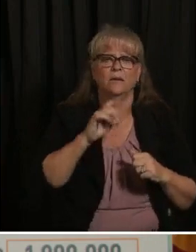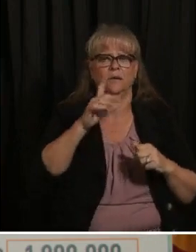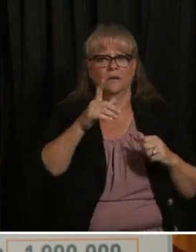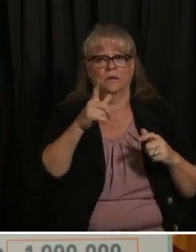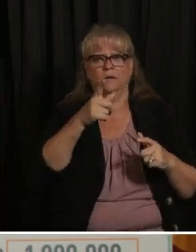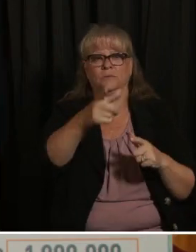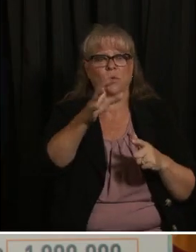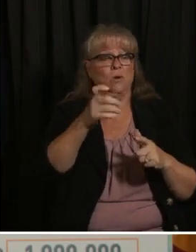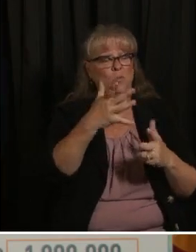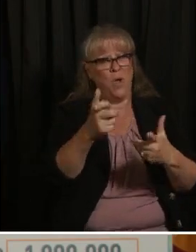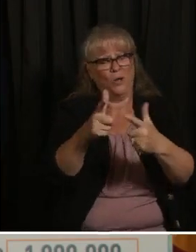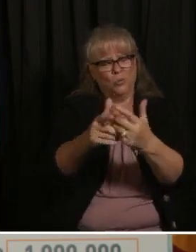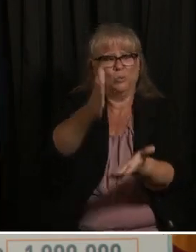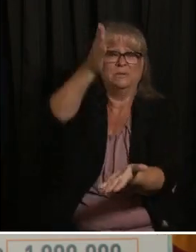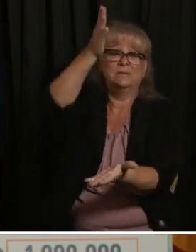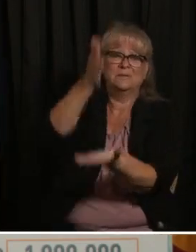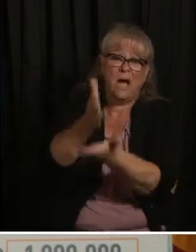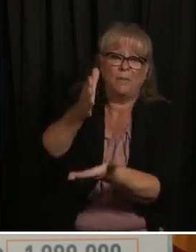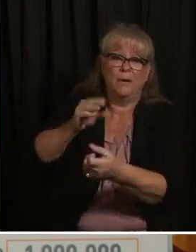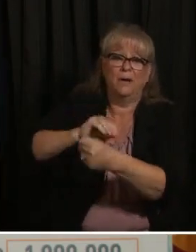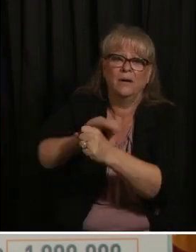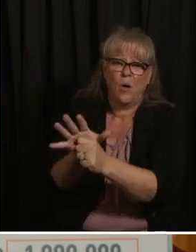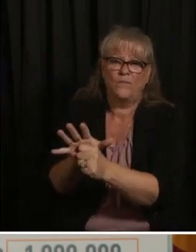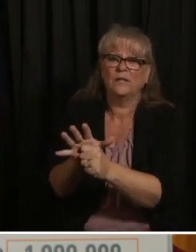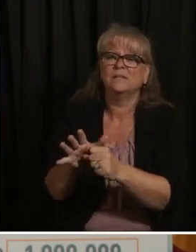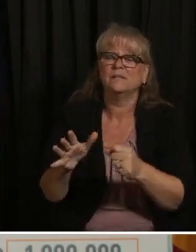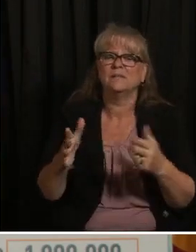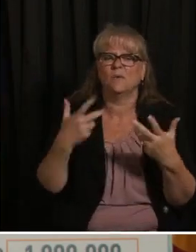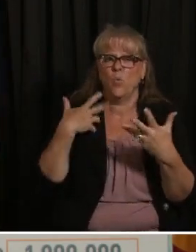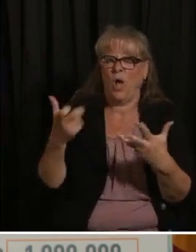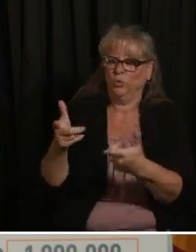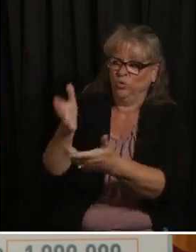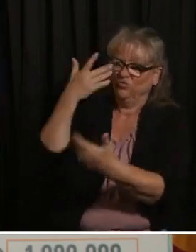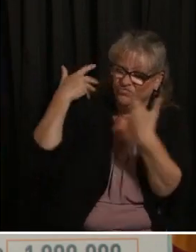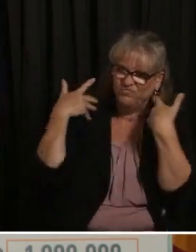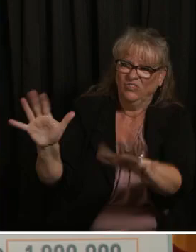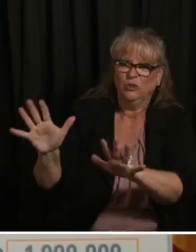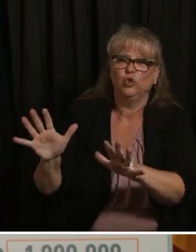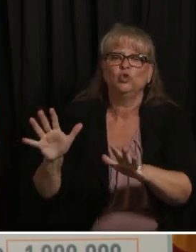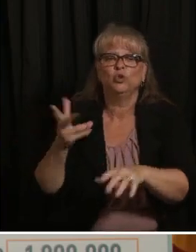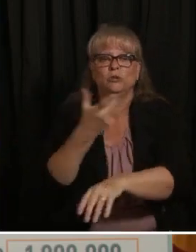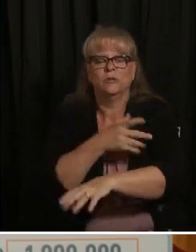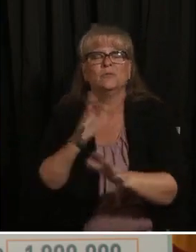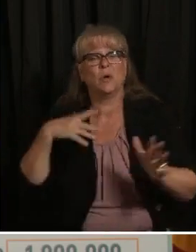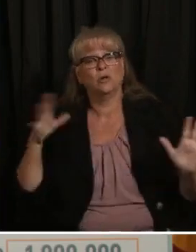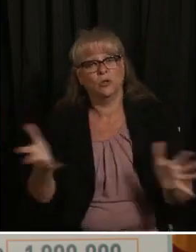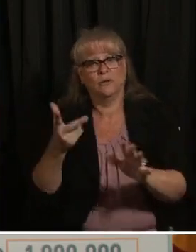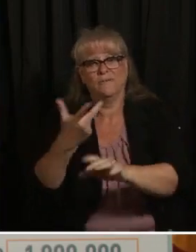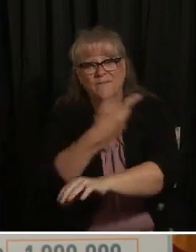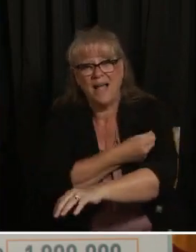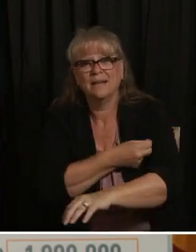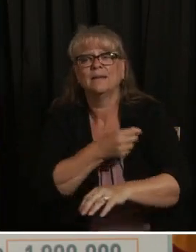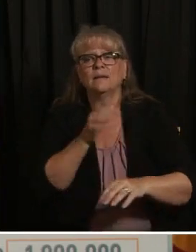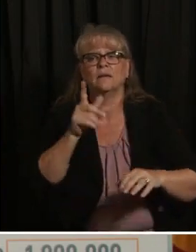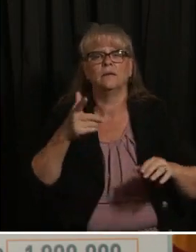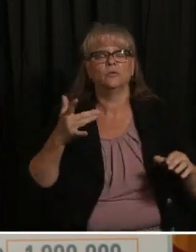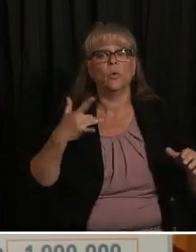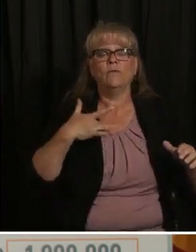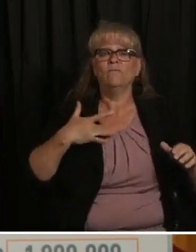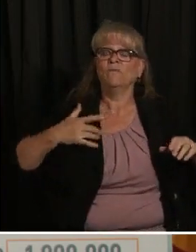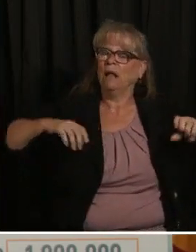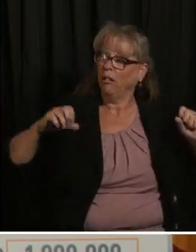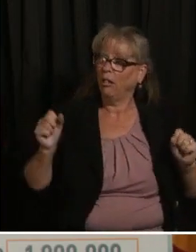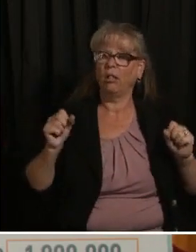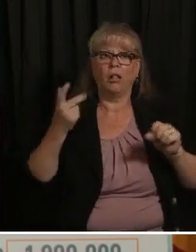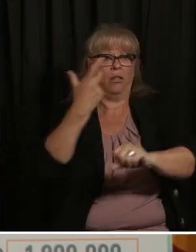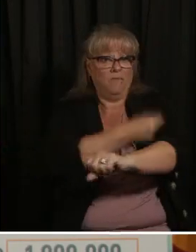pandemic is not yet over but for people who've been vaccinated their lives have largely been able to return to normal uh as we work to